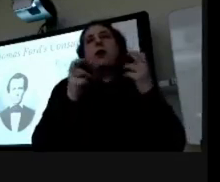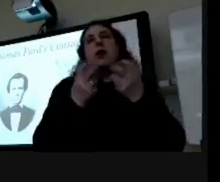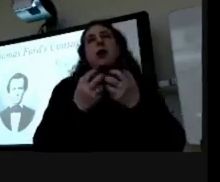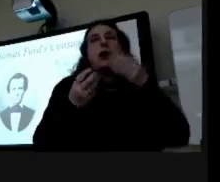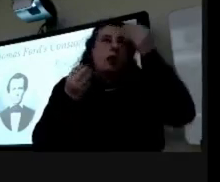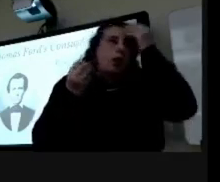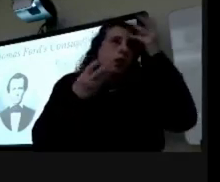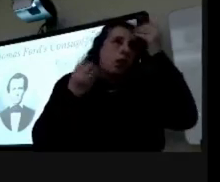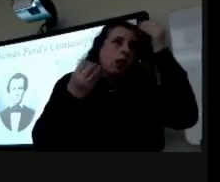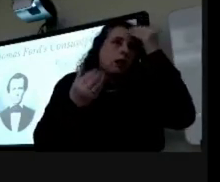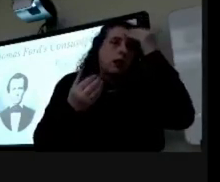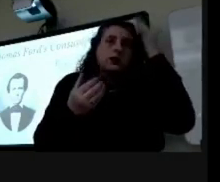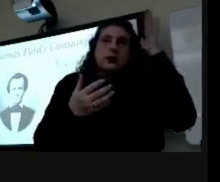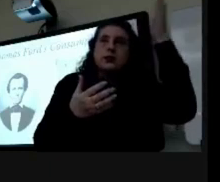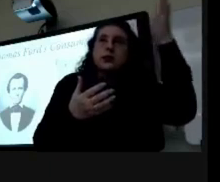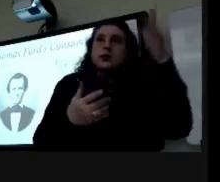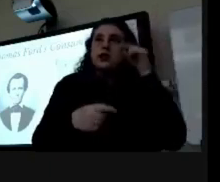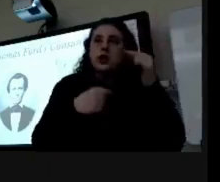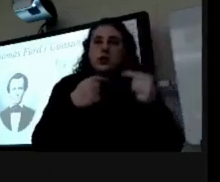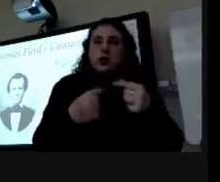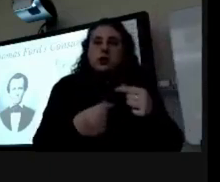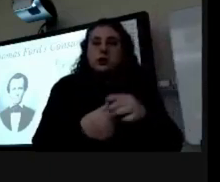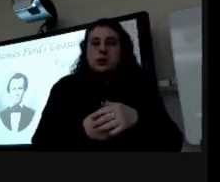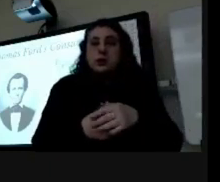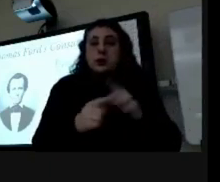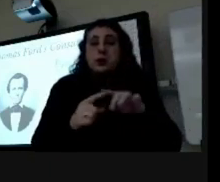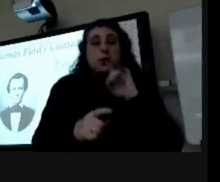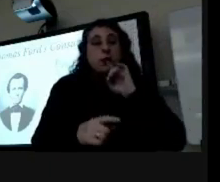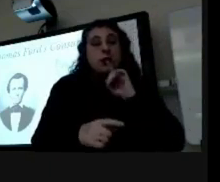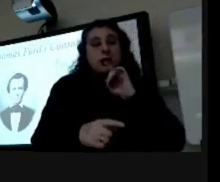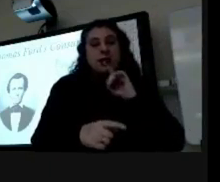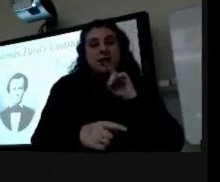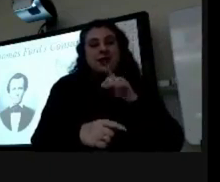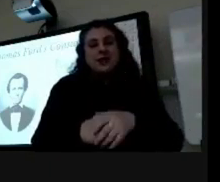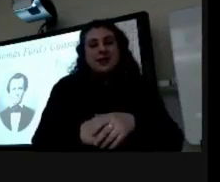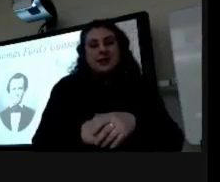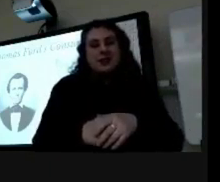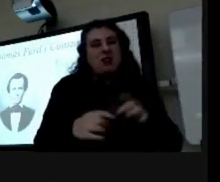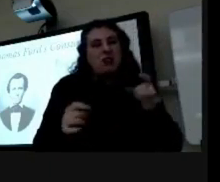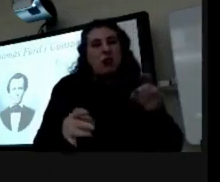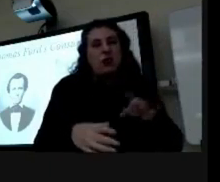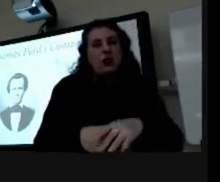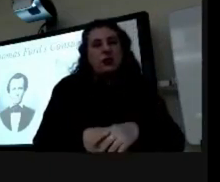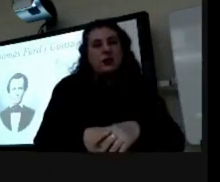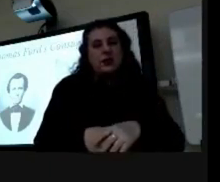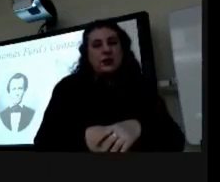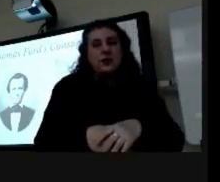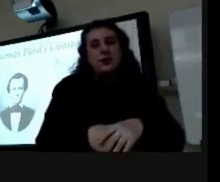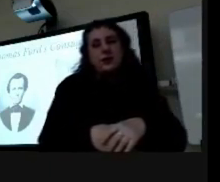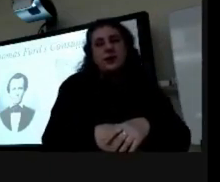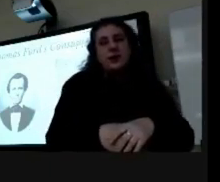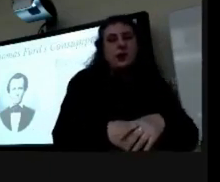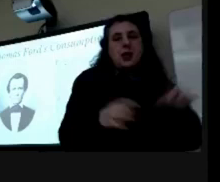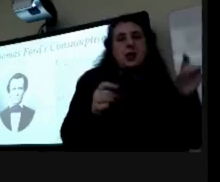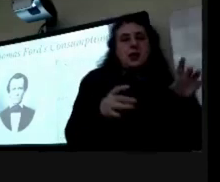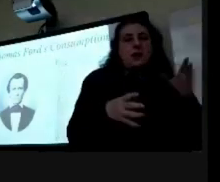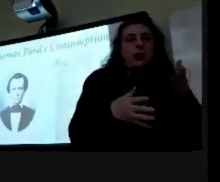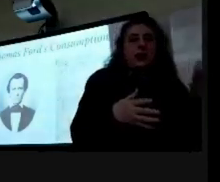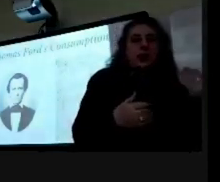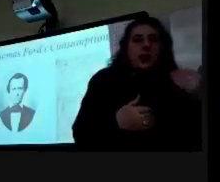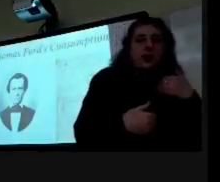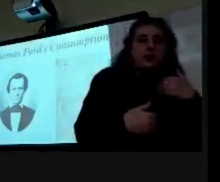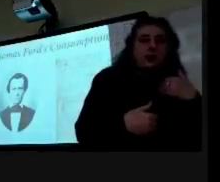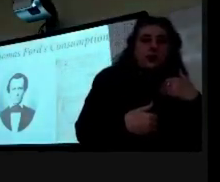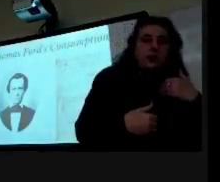knowledge to future generations but in reality it was just awful it was a terrible thing to have